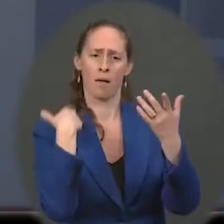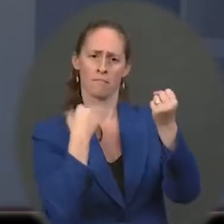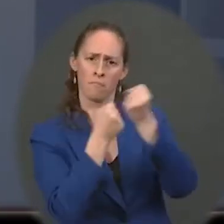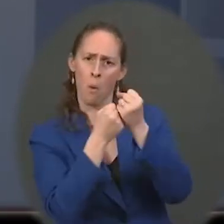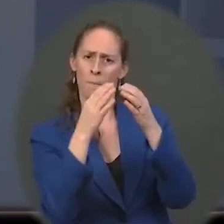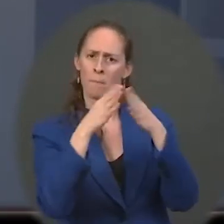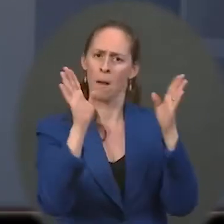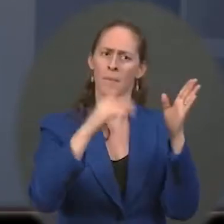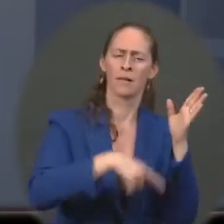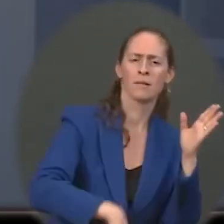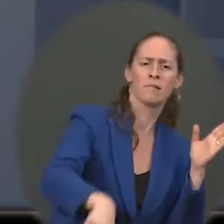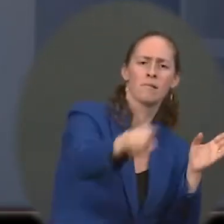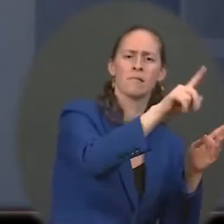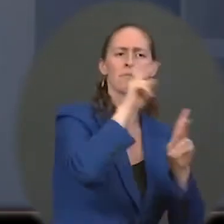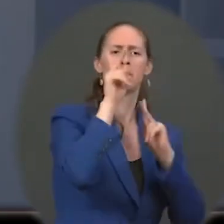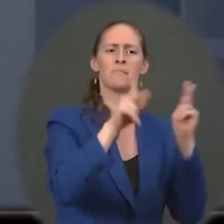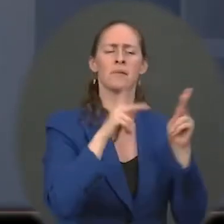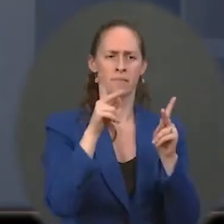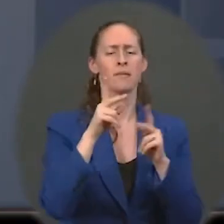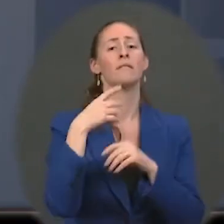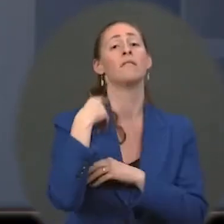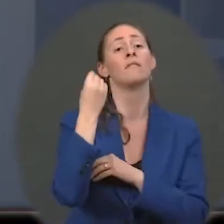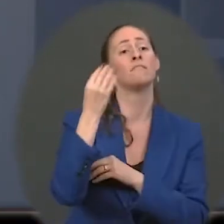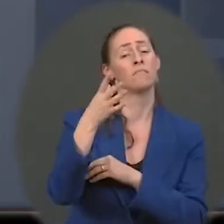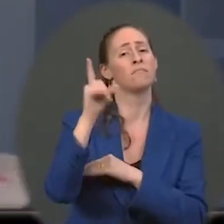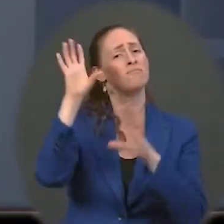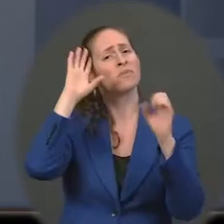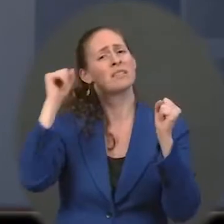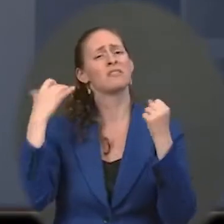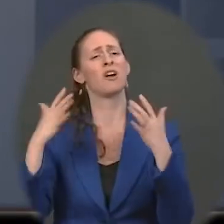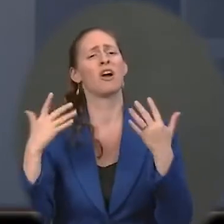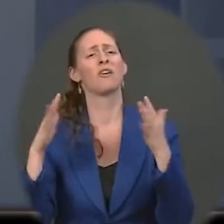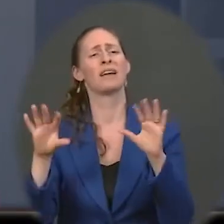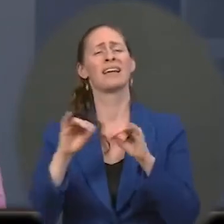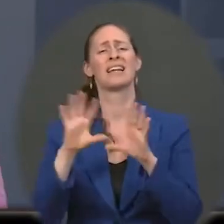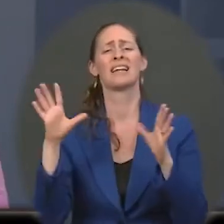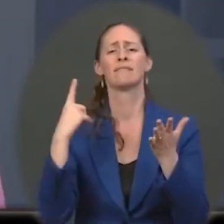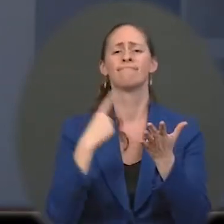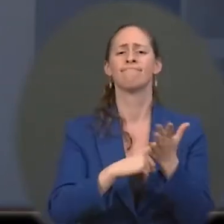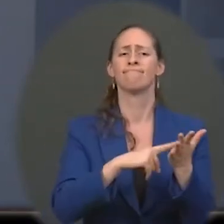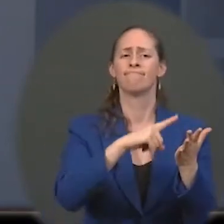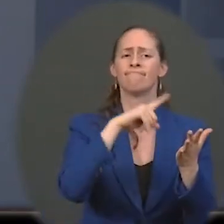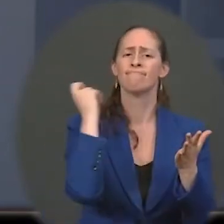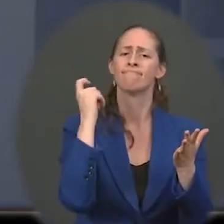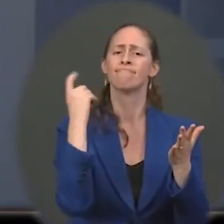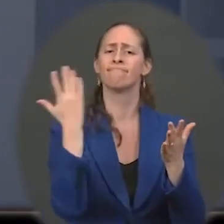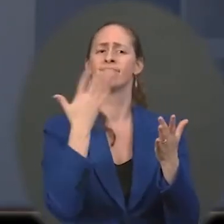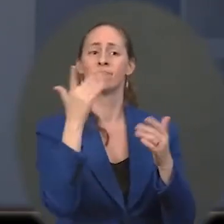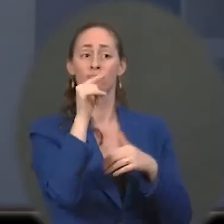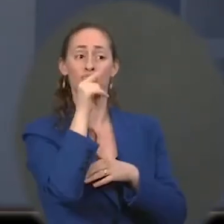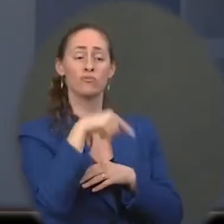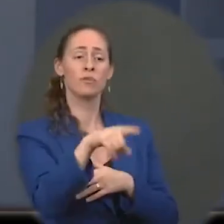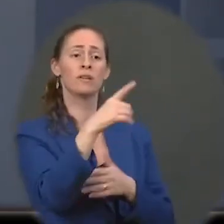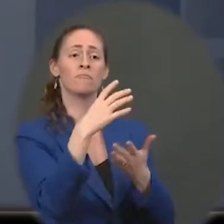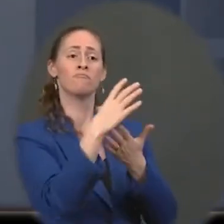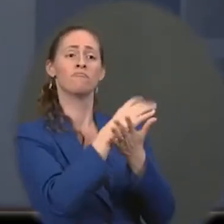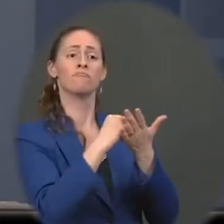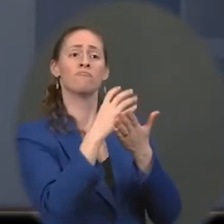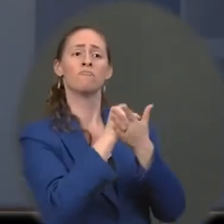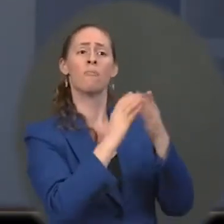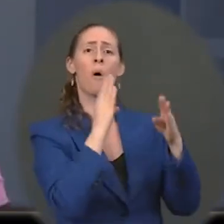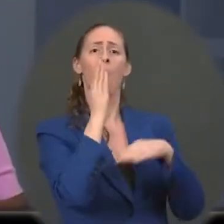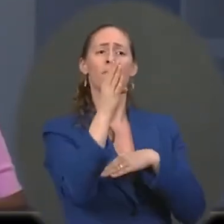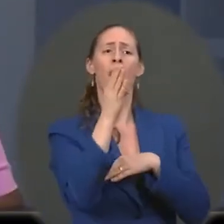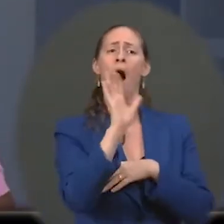going to, the President's been really clear. His red line is making sure that that $400,000. Ms. Oh, no, I'm sorry. The I'm so sorry.